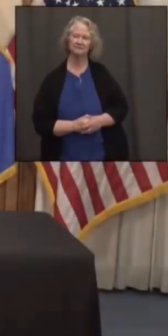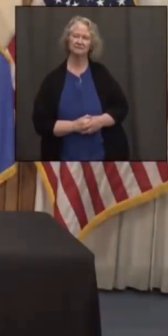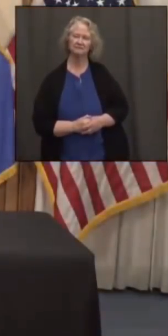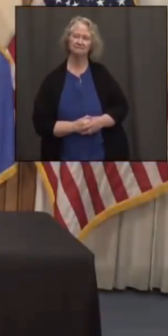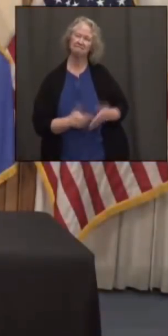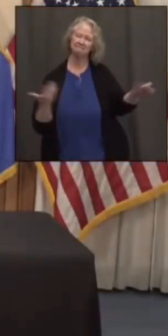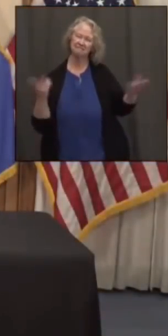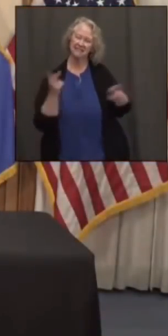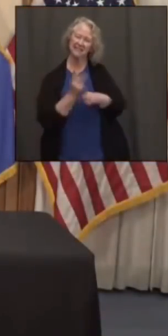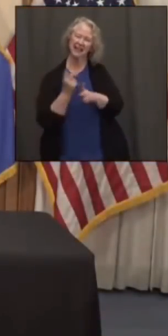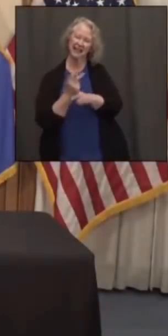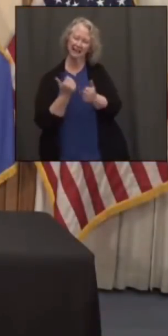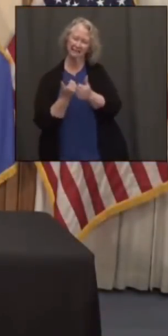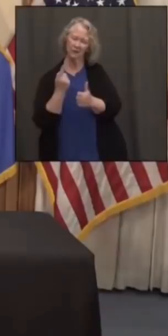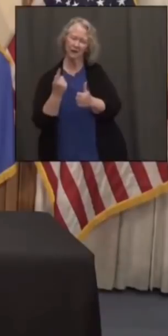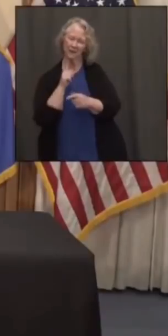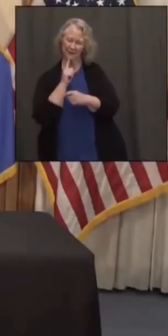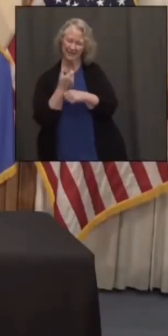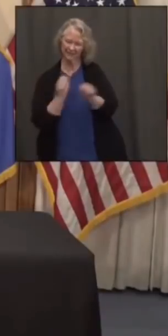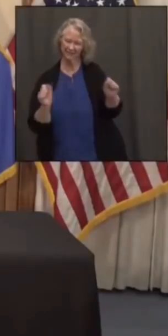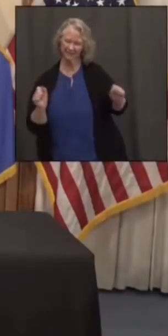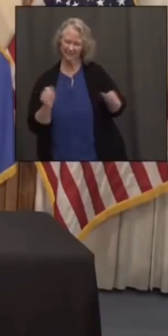Take care, everybody. Be safe.